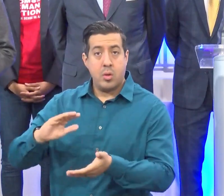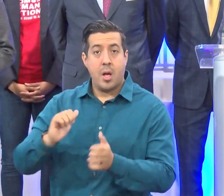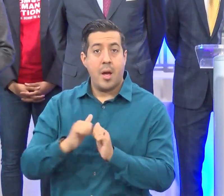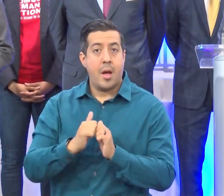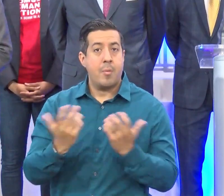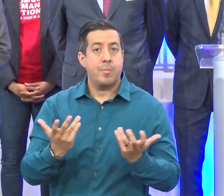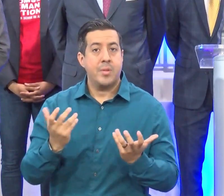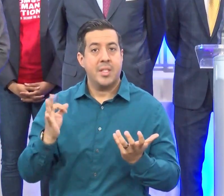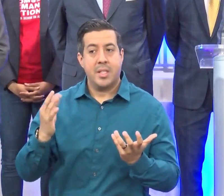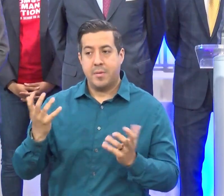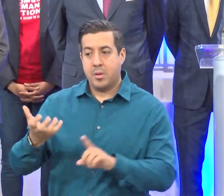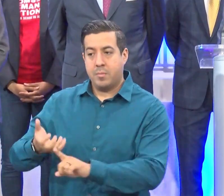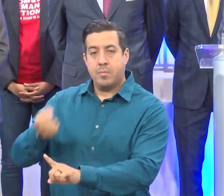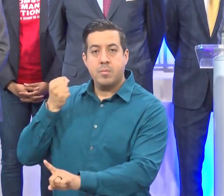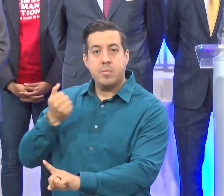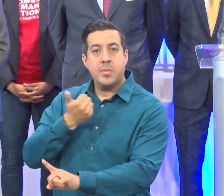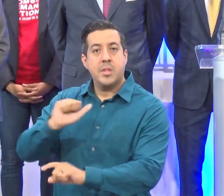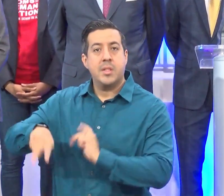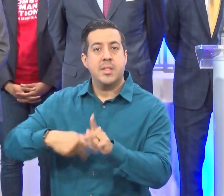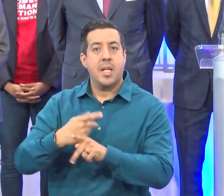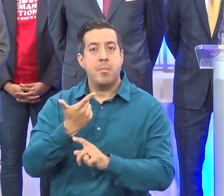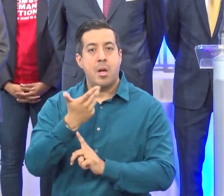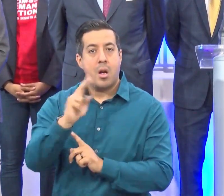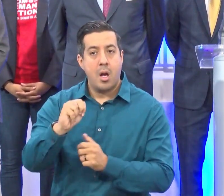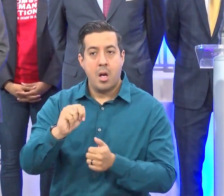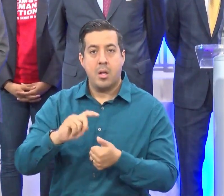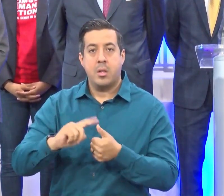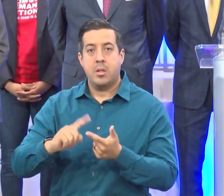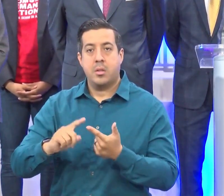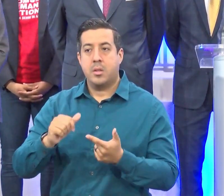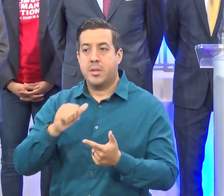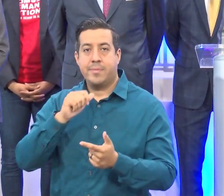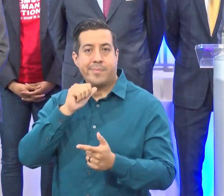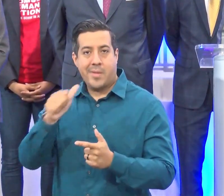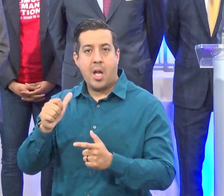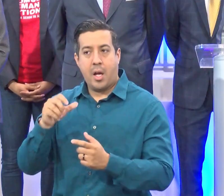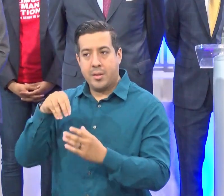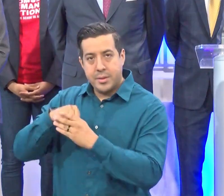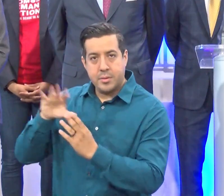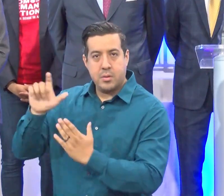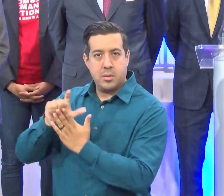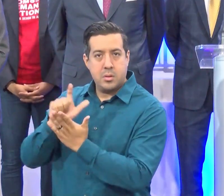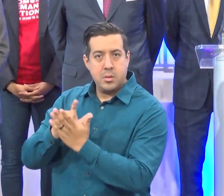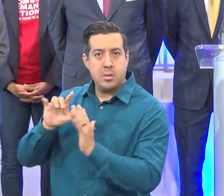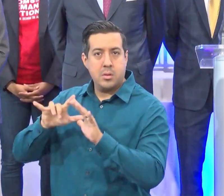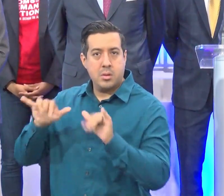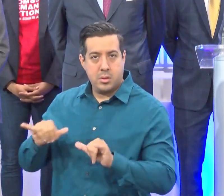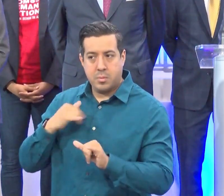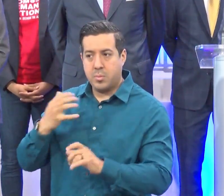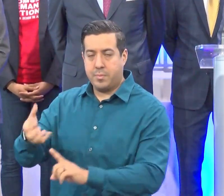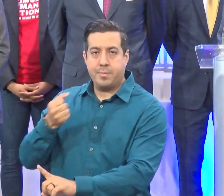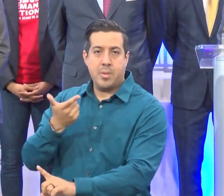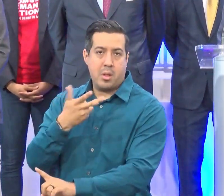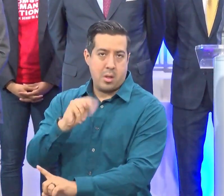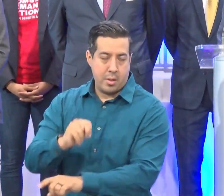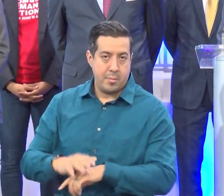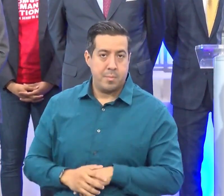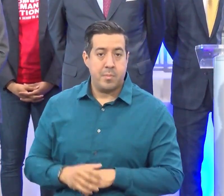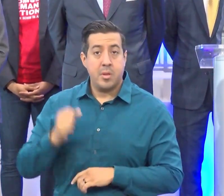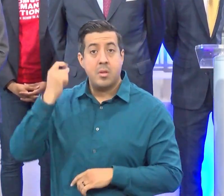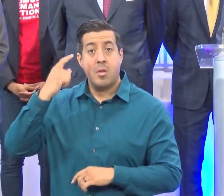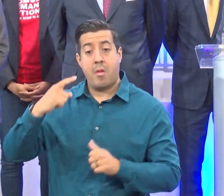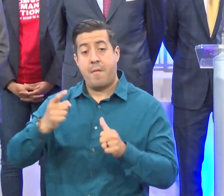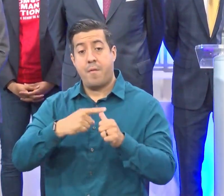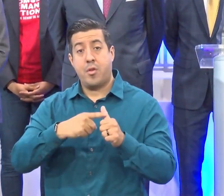illegal or unwanted firearms from our streets. Following the success of the first gun buyback